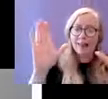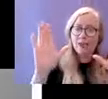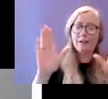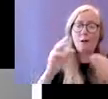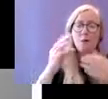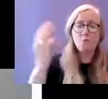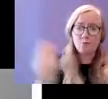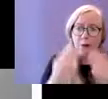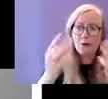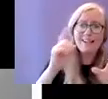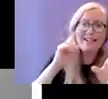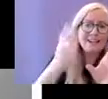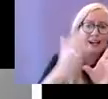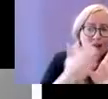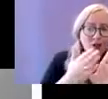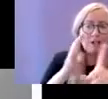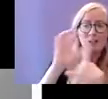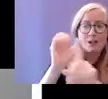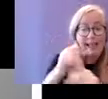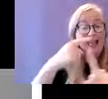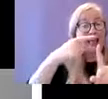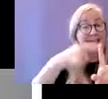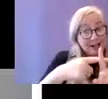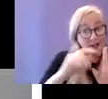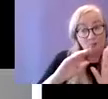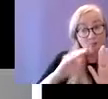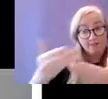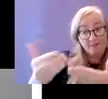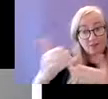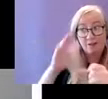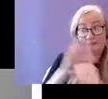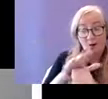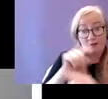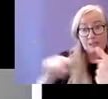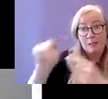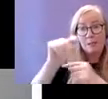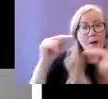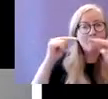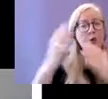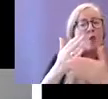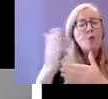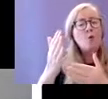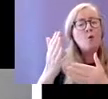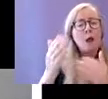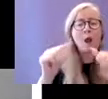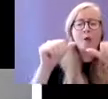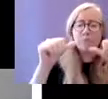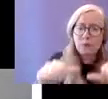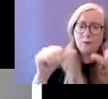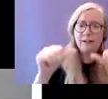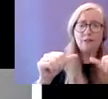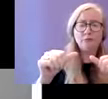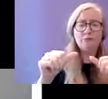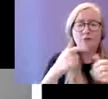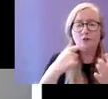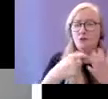for adults with autism through appropriate referral pathways and it's also really essential to develop